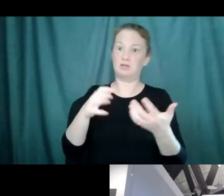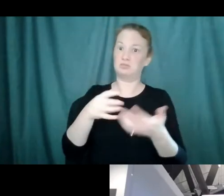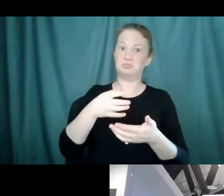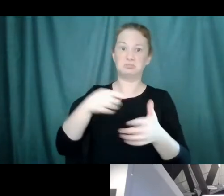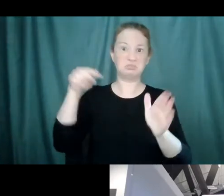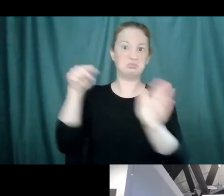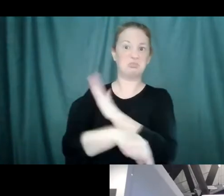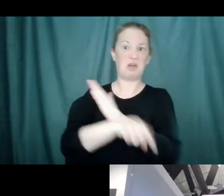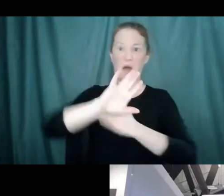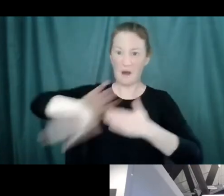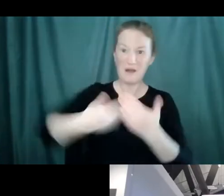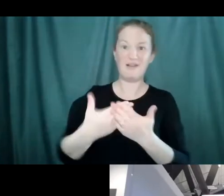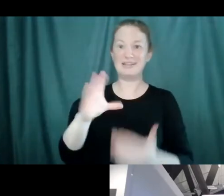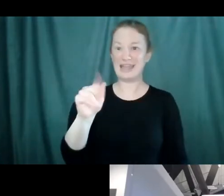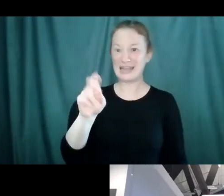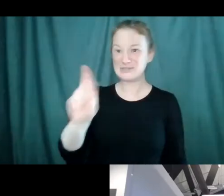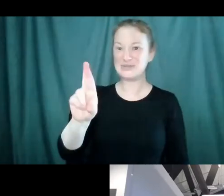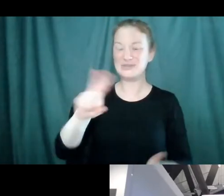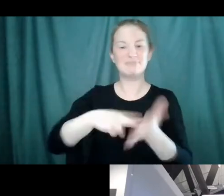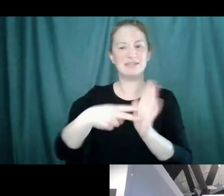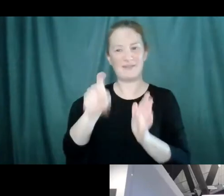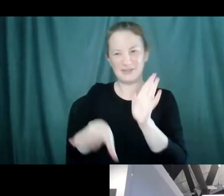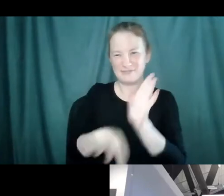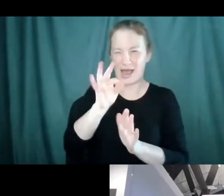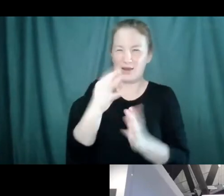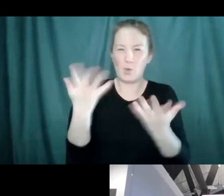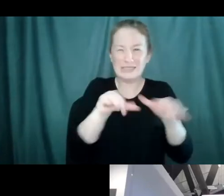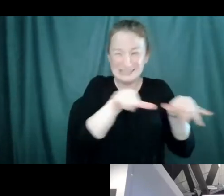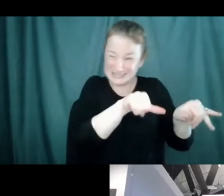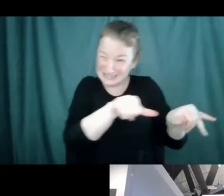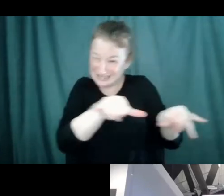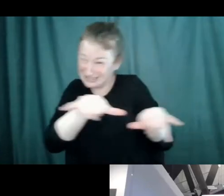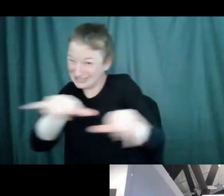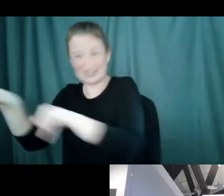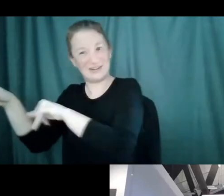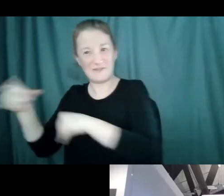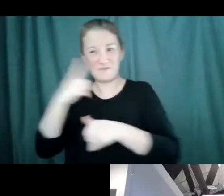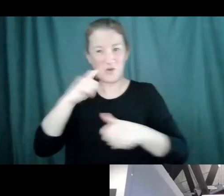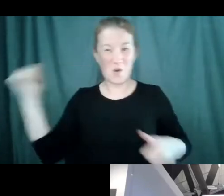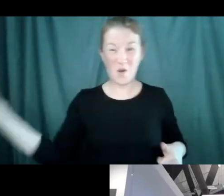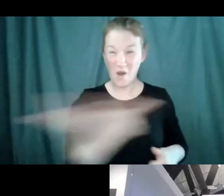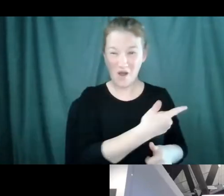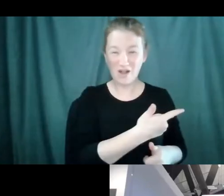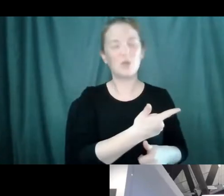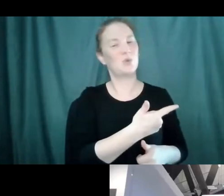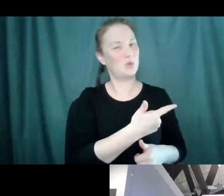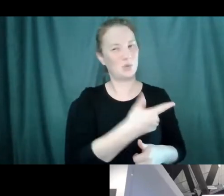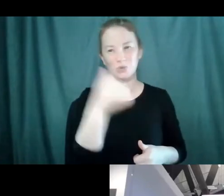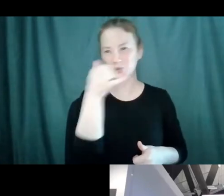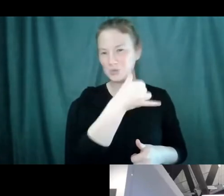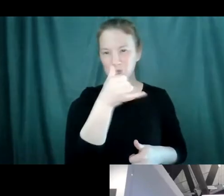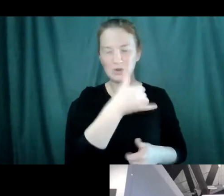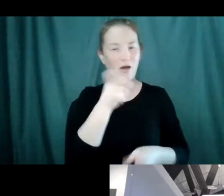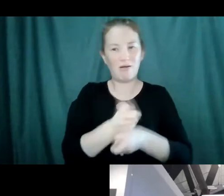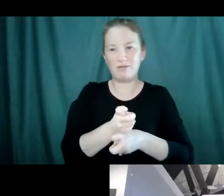But there's the other problem with cancer because cancer starts as a part of you. so there's very little that your immune system can hone in